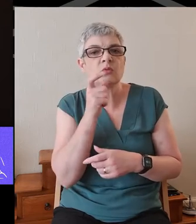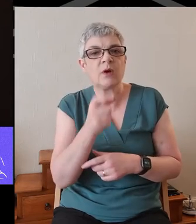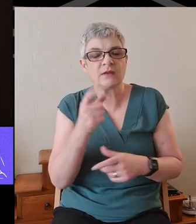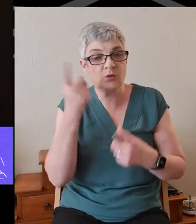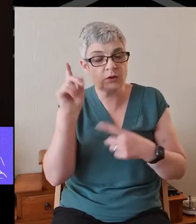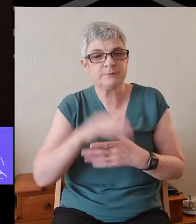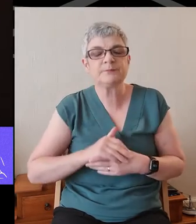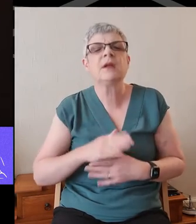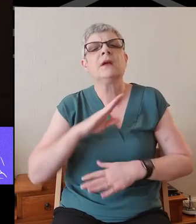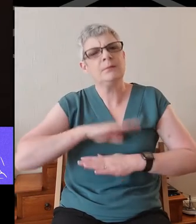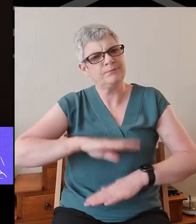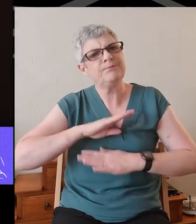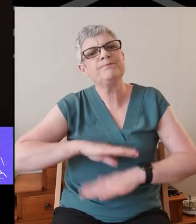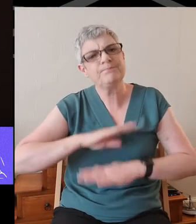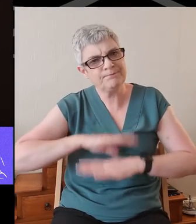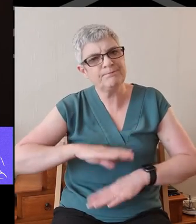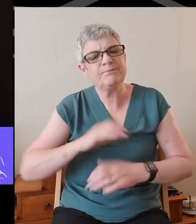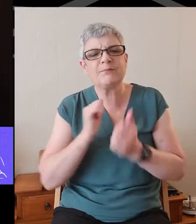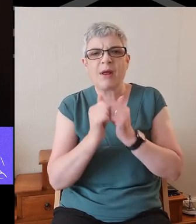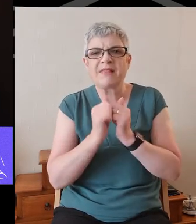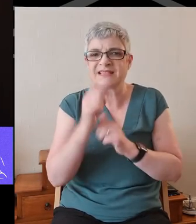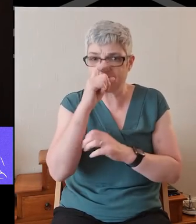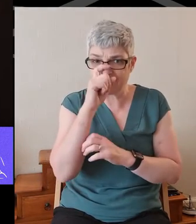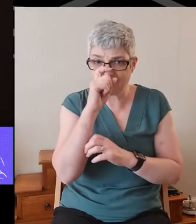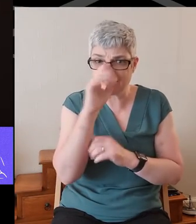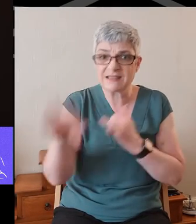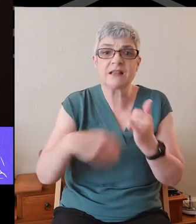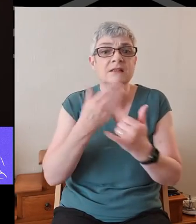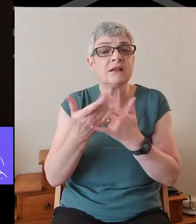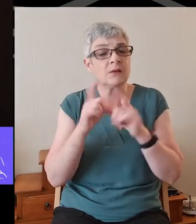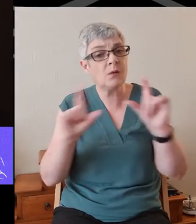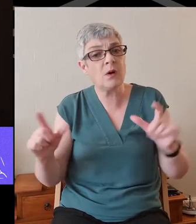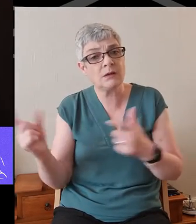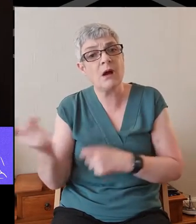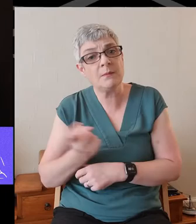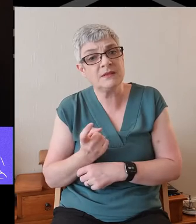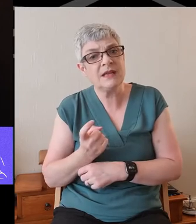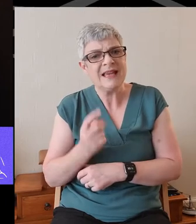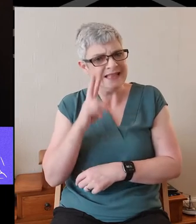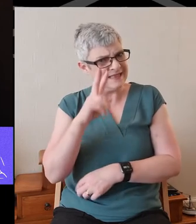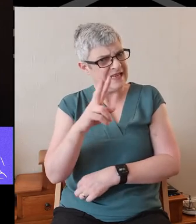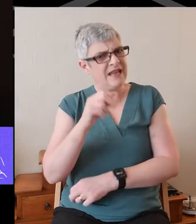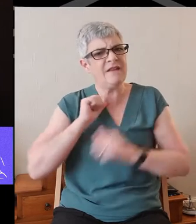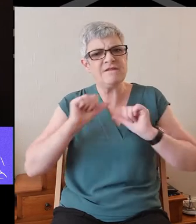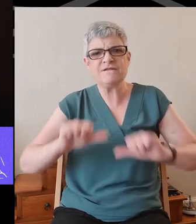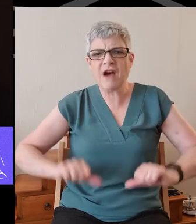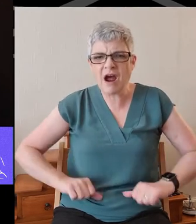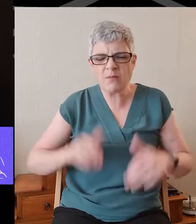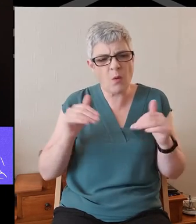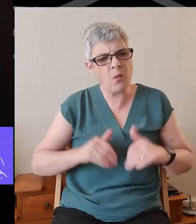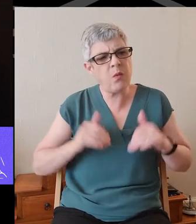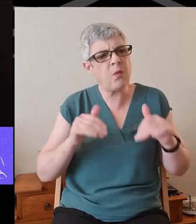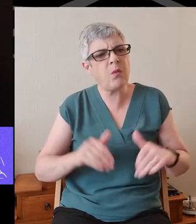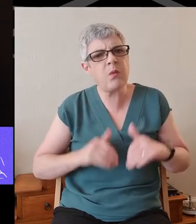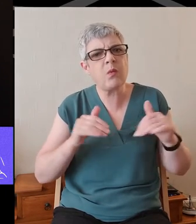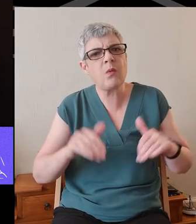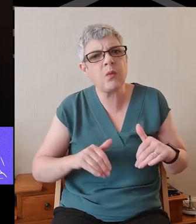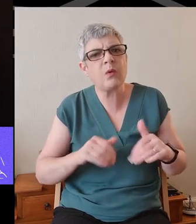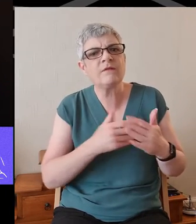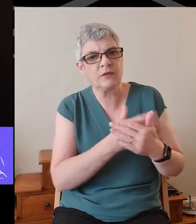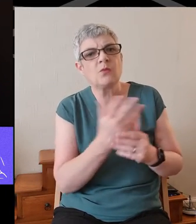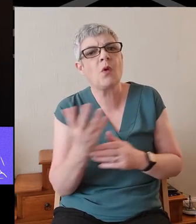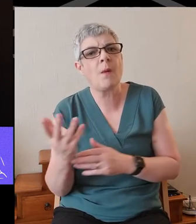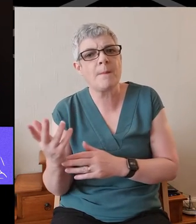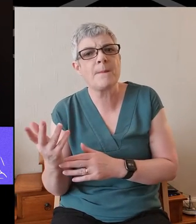Be patient then, brothers and sisters, until the Lord's coming. See how the farmer waits for the land to yield its valuable crop.